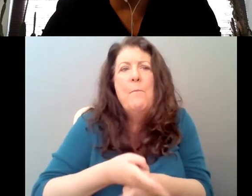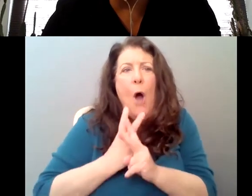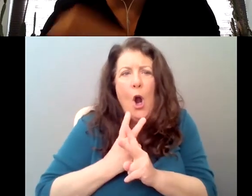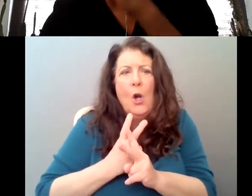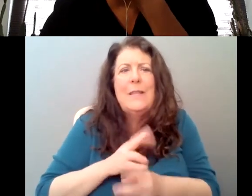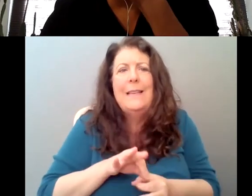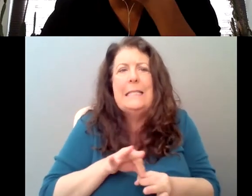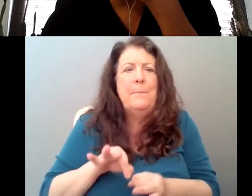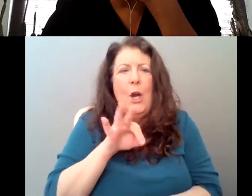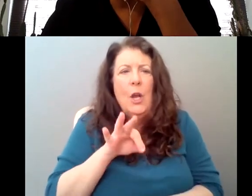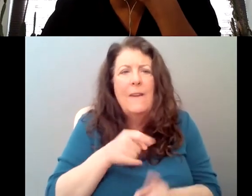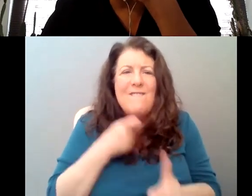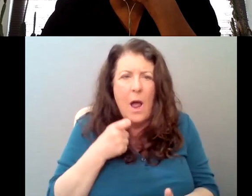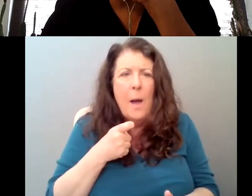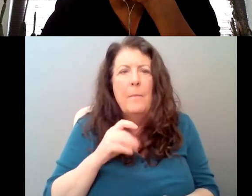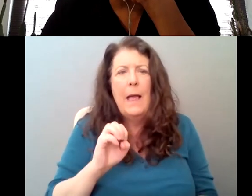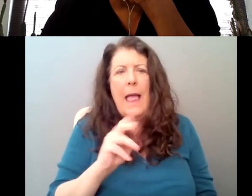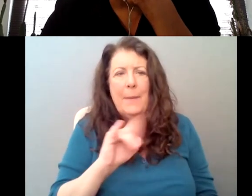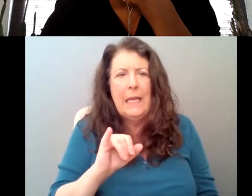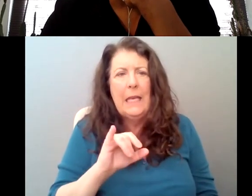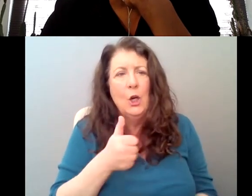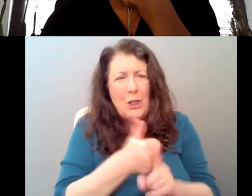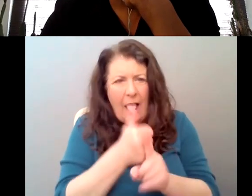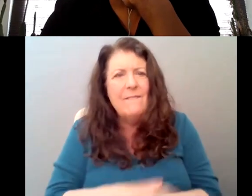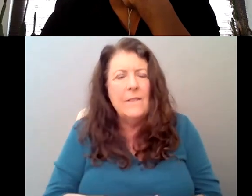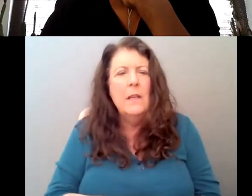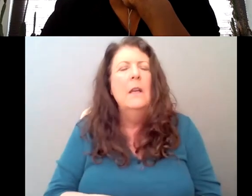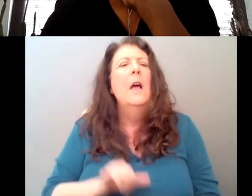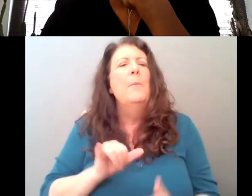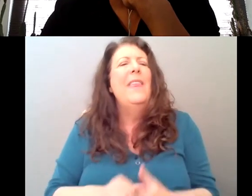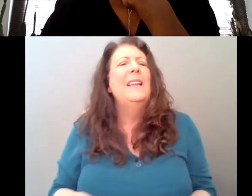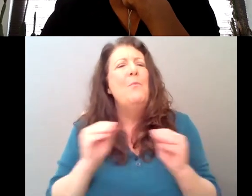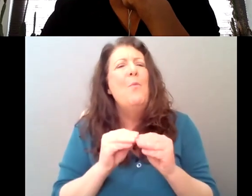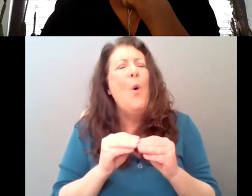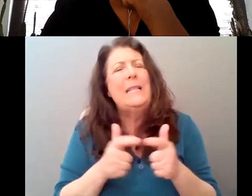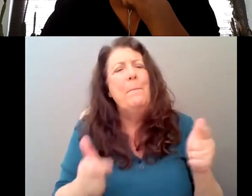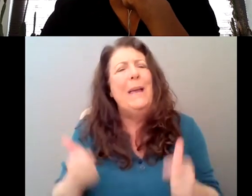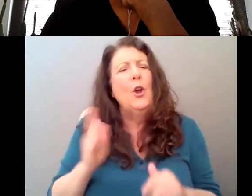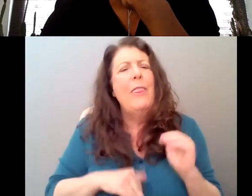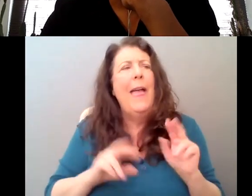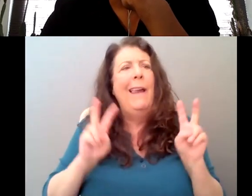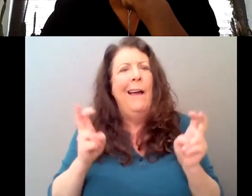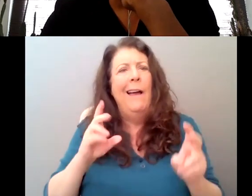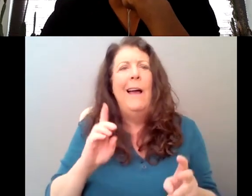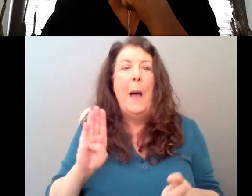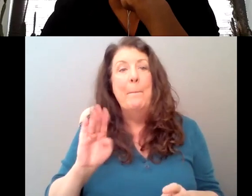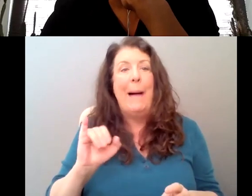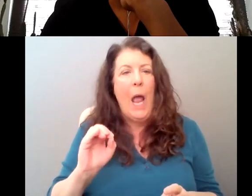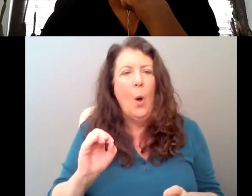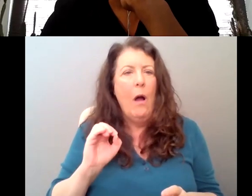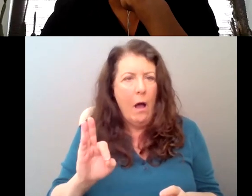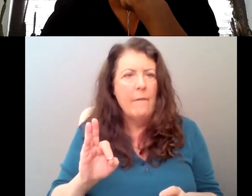Um, but it is, it is definitely up to something bigger than just being a biography of Emily Dickinson. It is